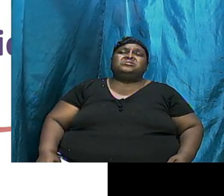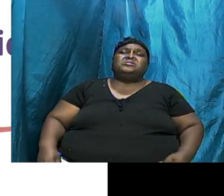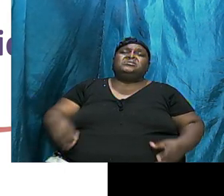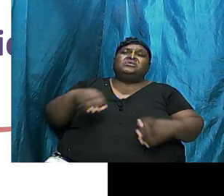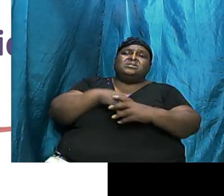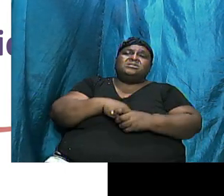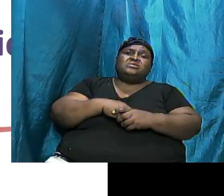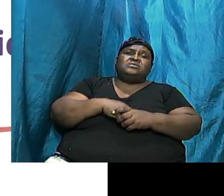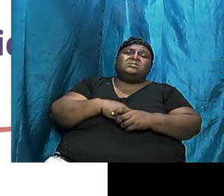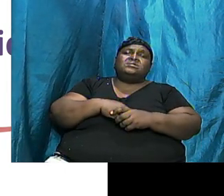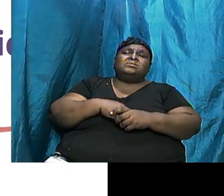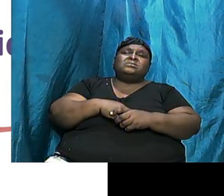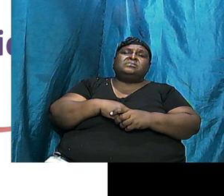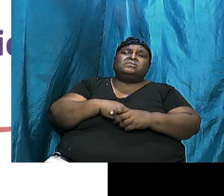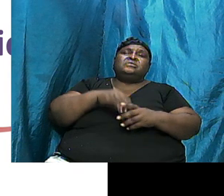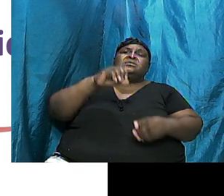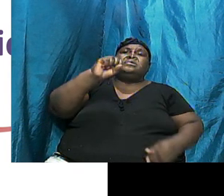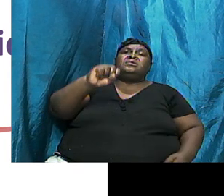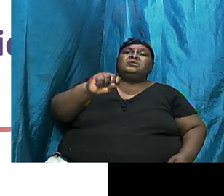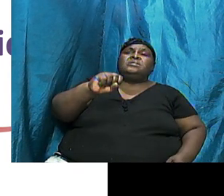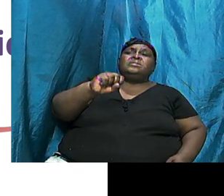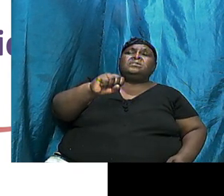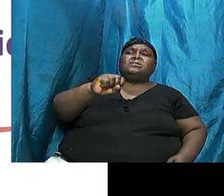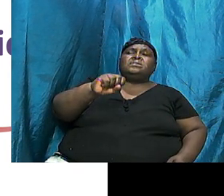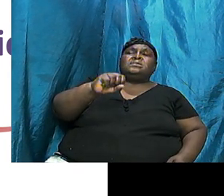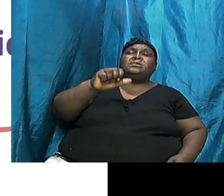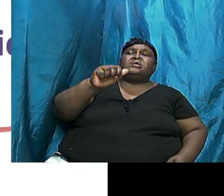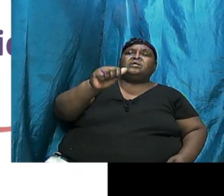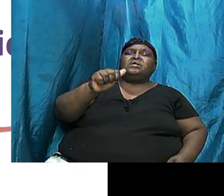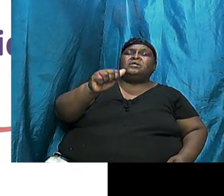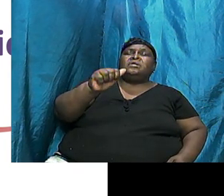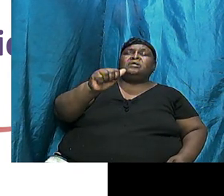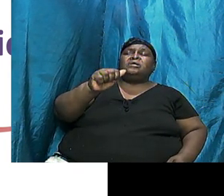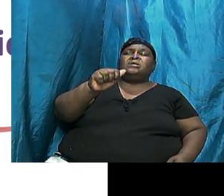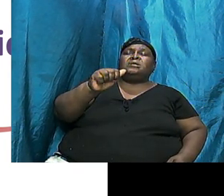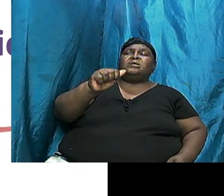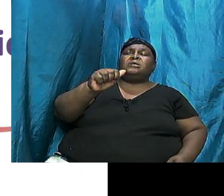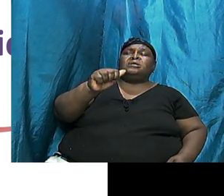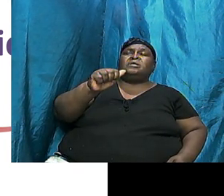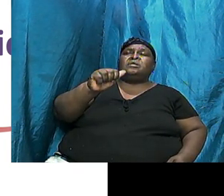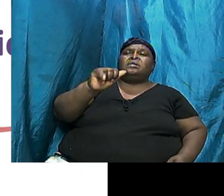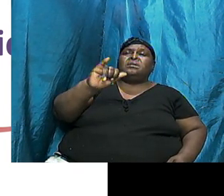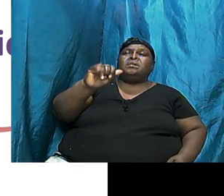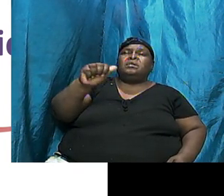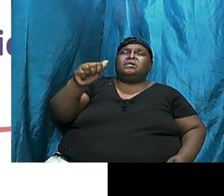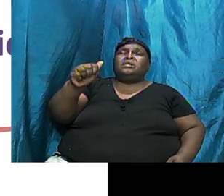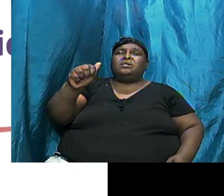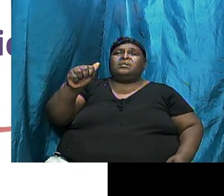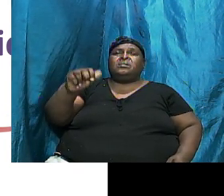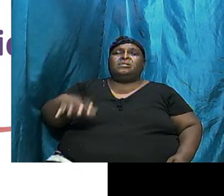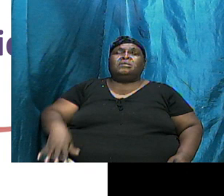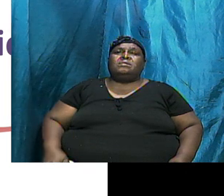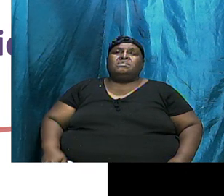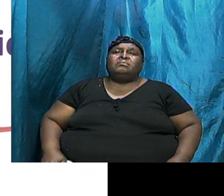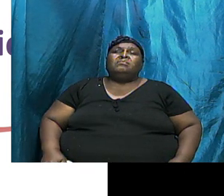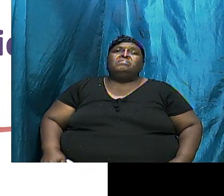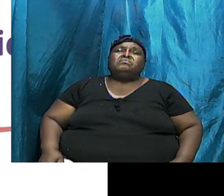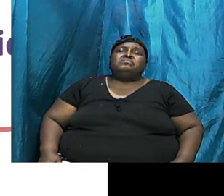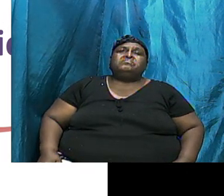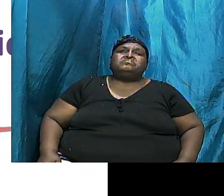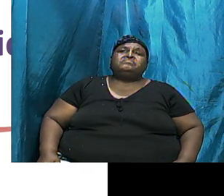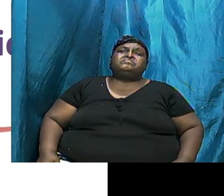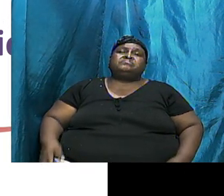Asia But Just To Make The Point And And To Outline